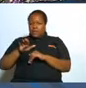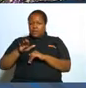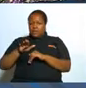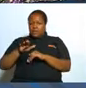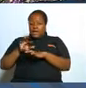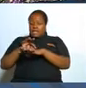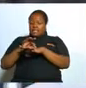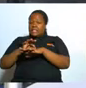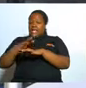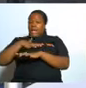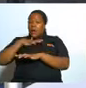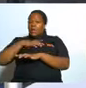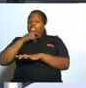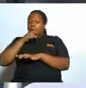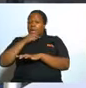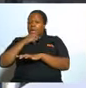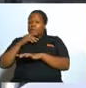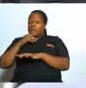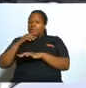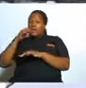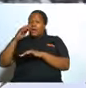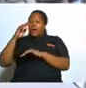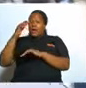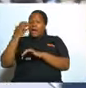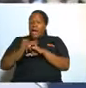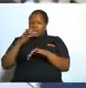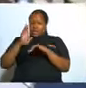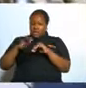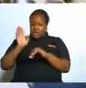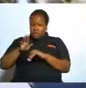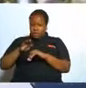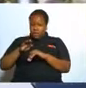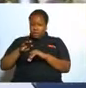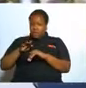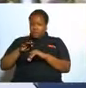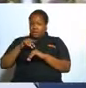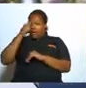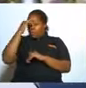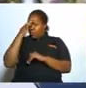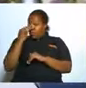thicker than them why theirs is a bit thin